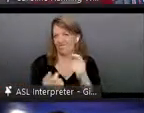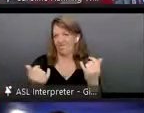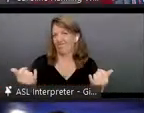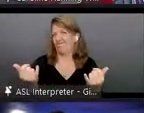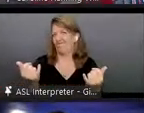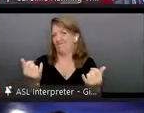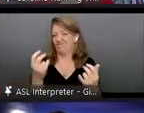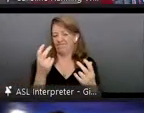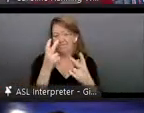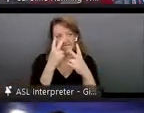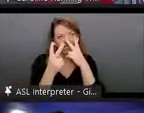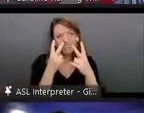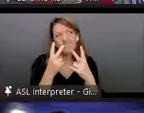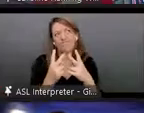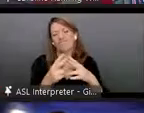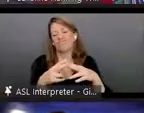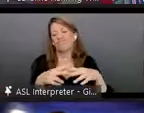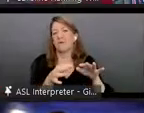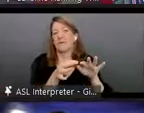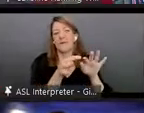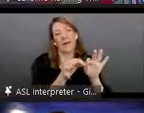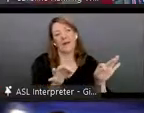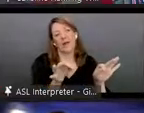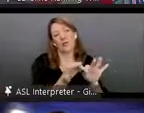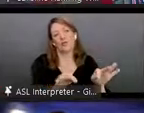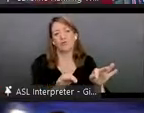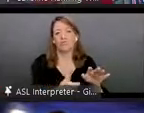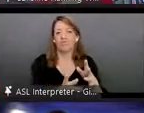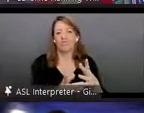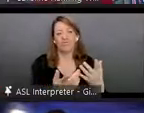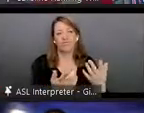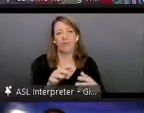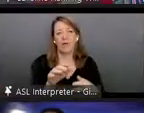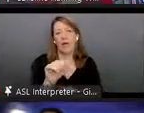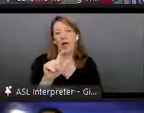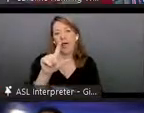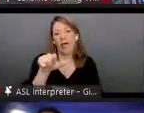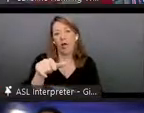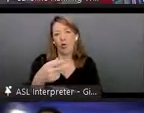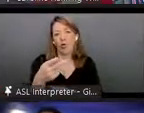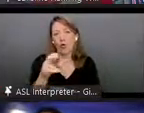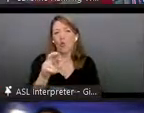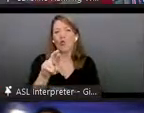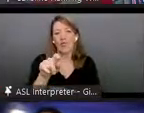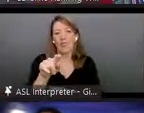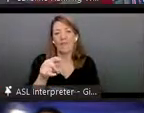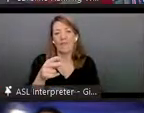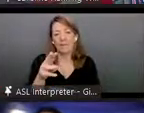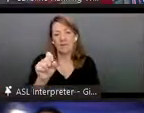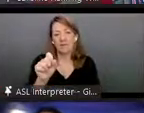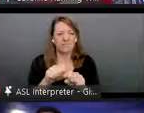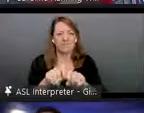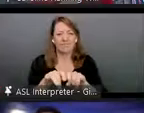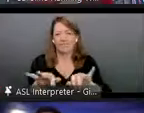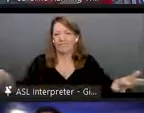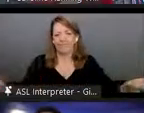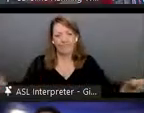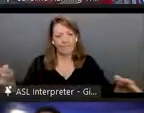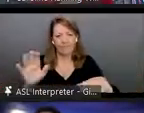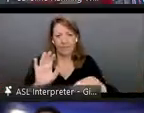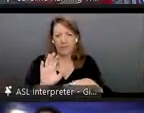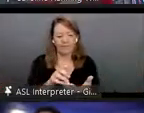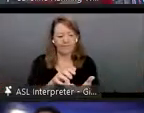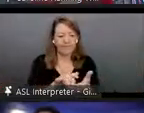um, language, you know, language algorithms and so on being deployed at great scale across people's devices onto